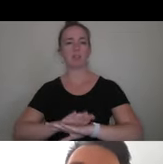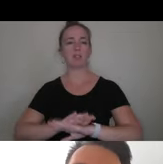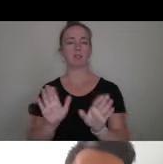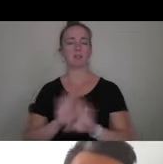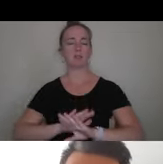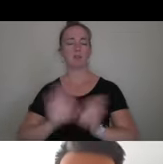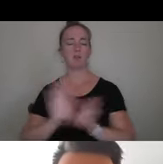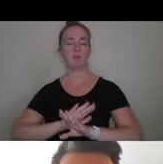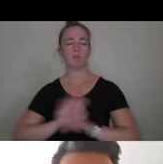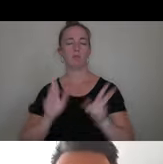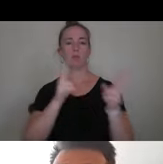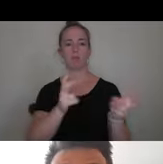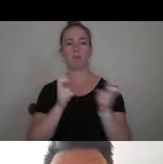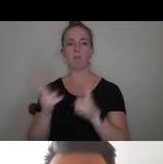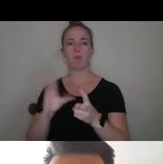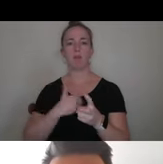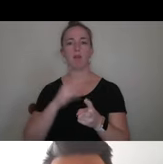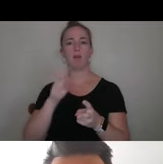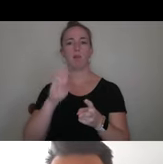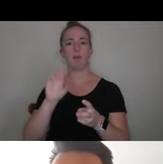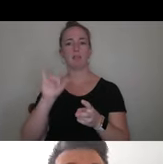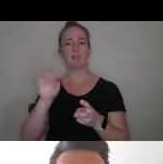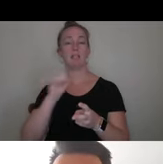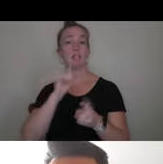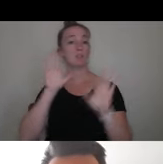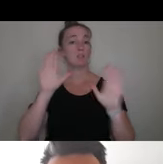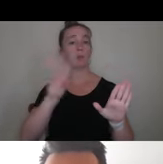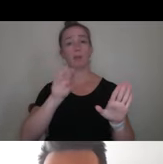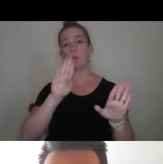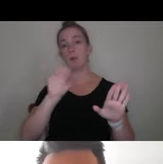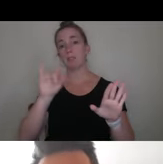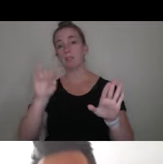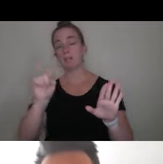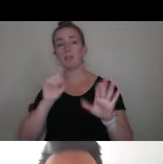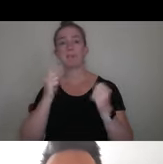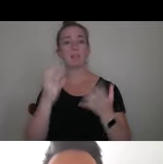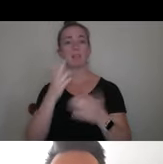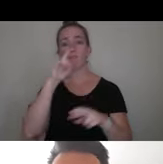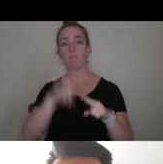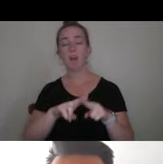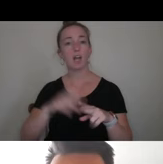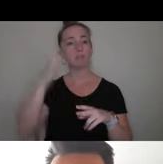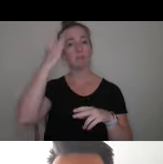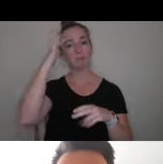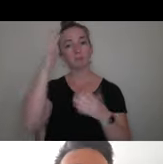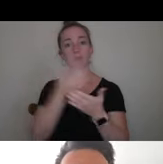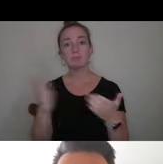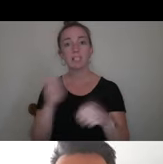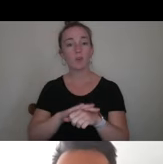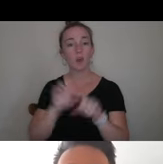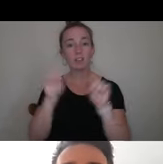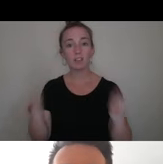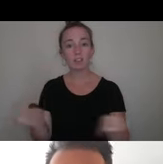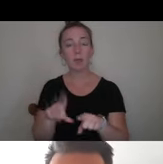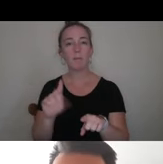please don't cut and paste from our website. It's a great website with lots of really fun, clever things on there. But I would encourage you to